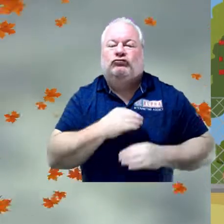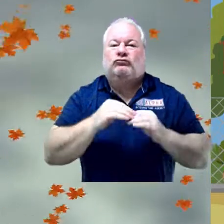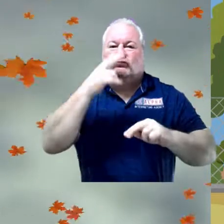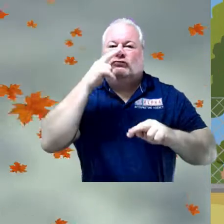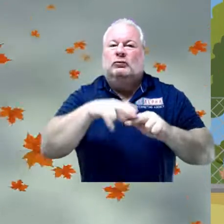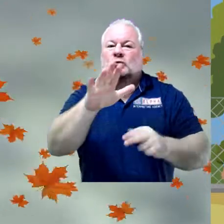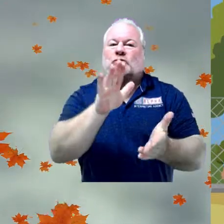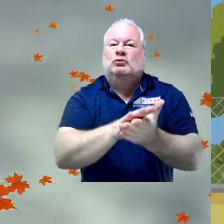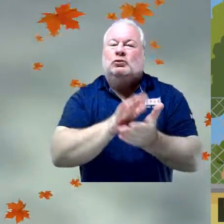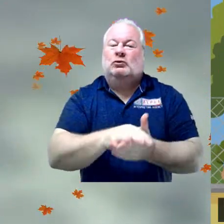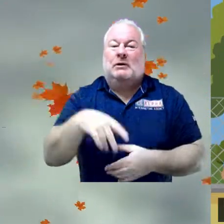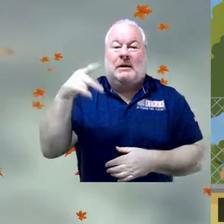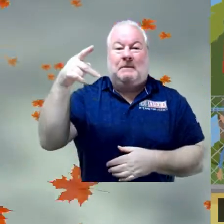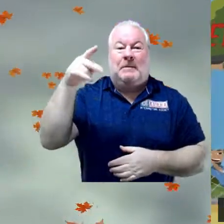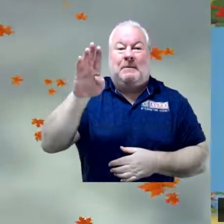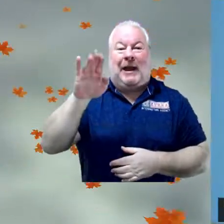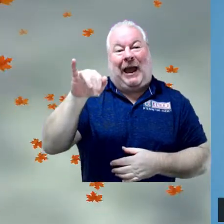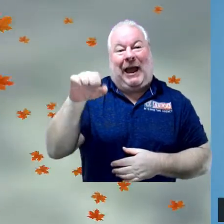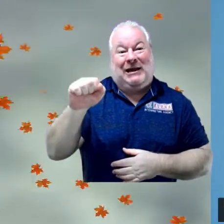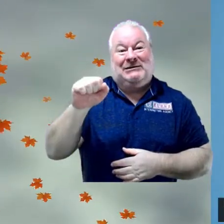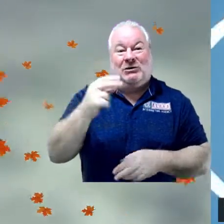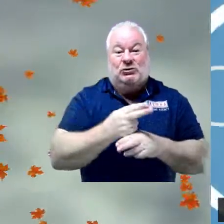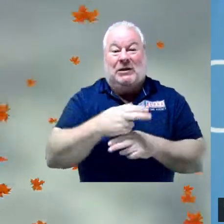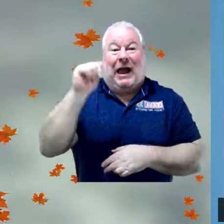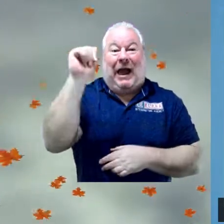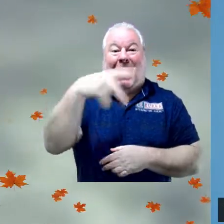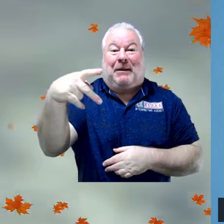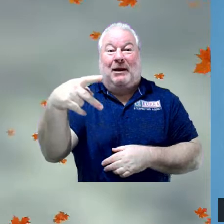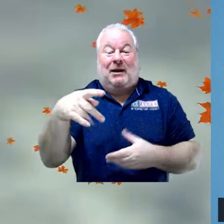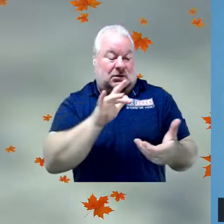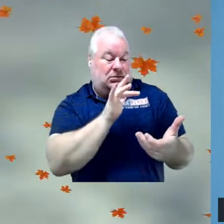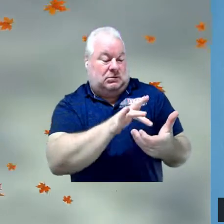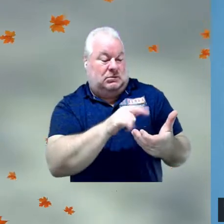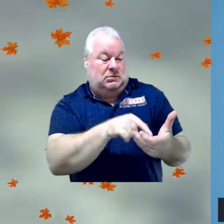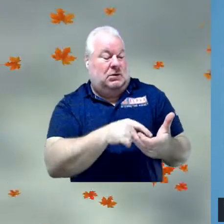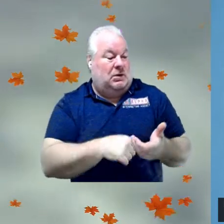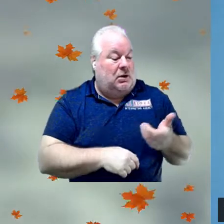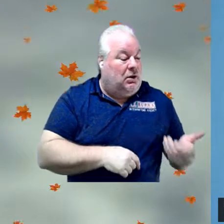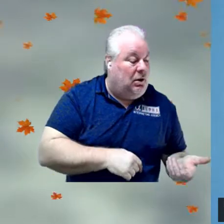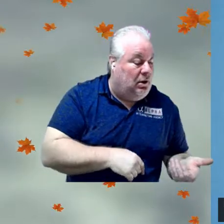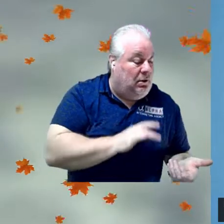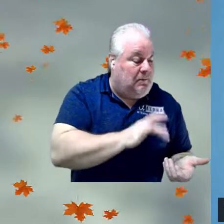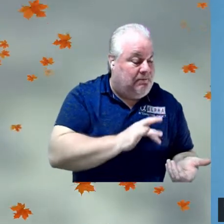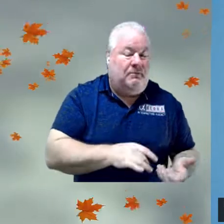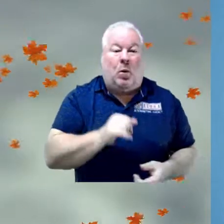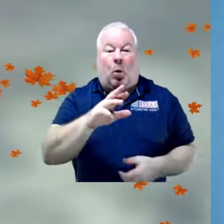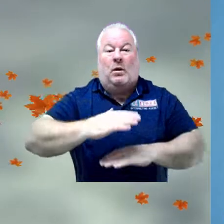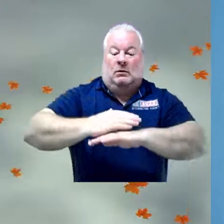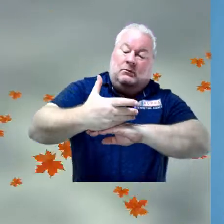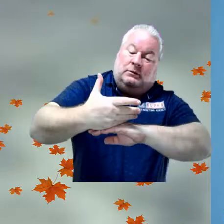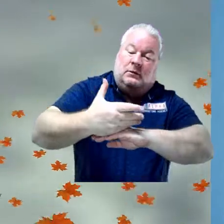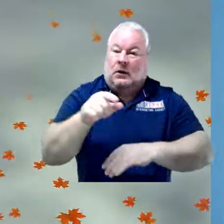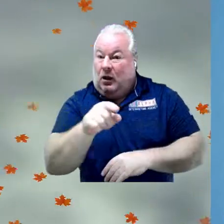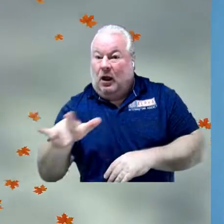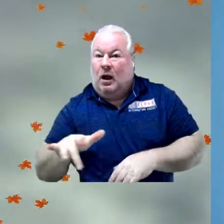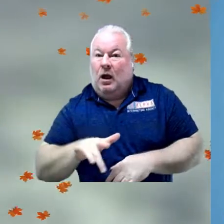even more fun. By using the PBIS Rewards student app on your smartphone or on the school portal on a classroom computer, you